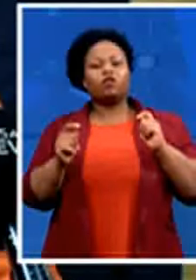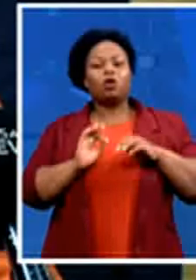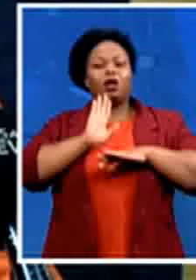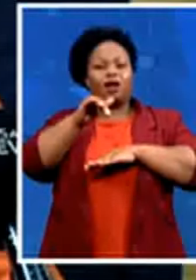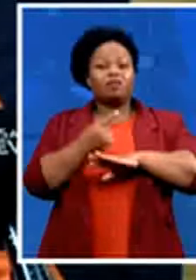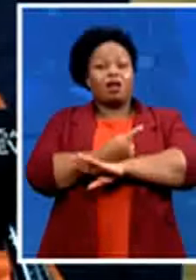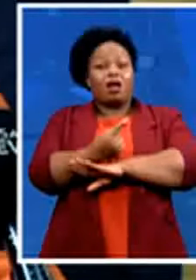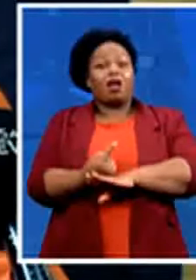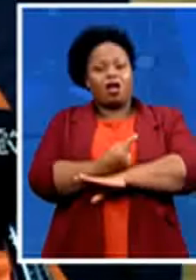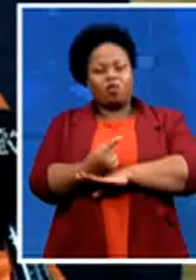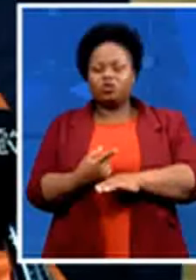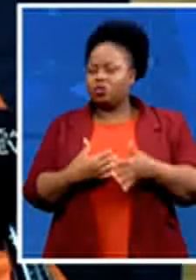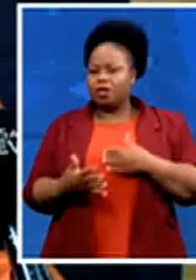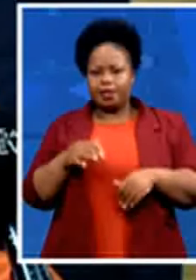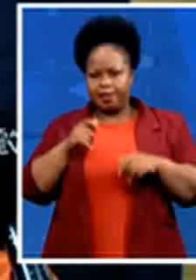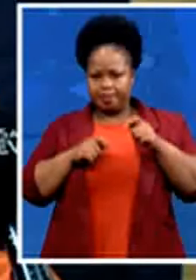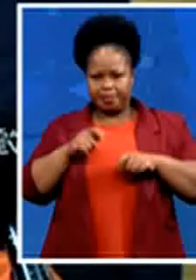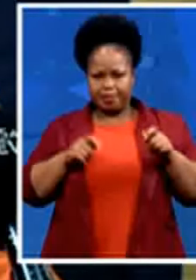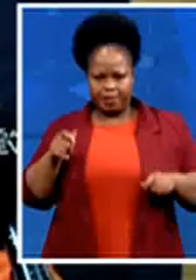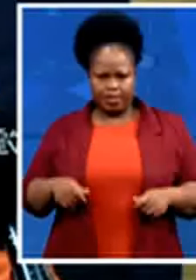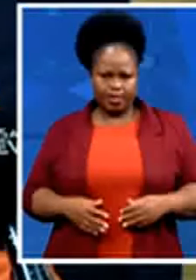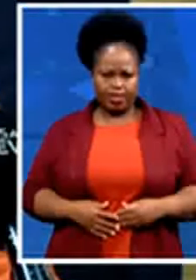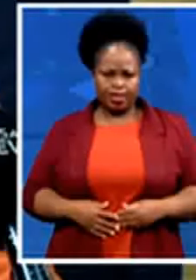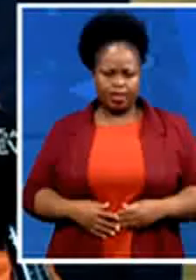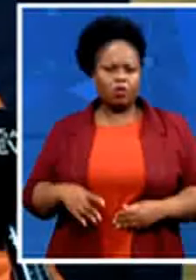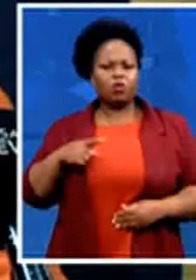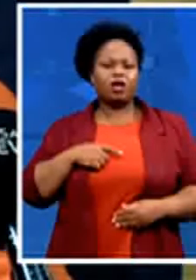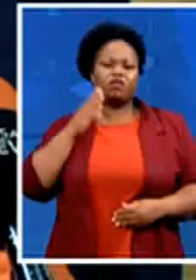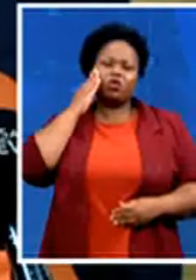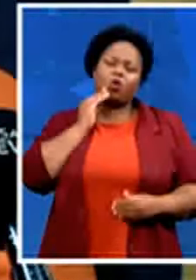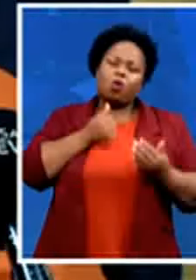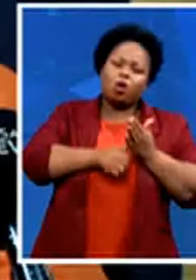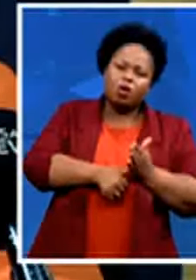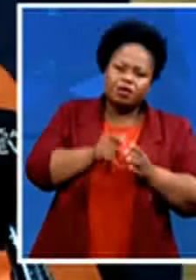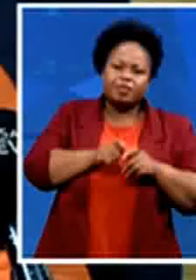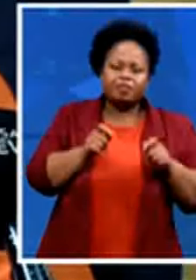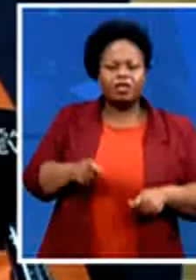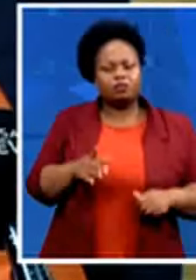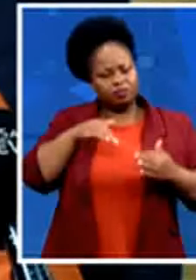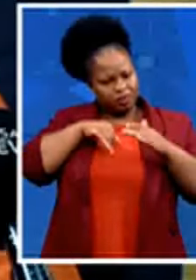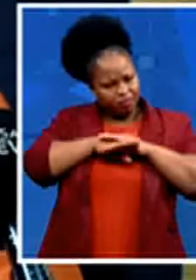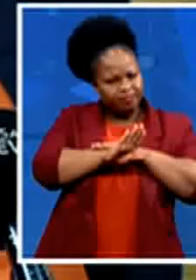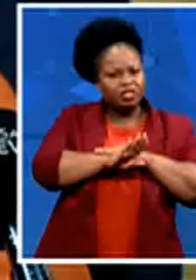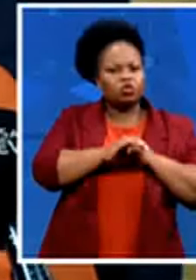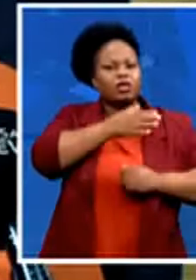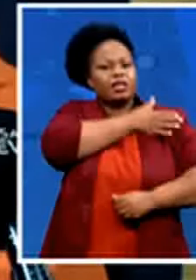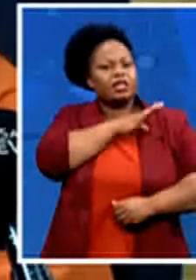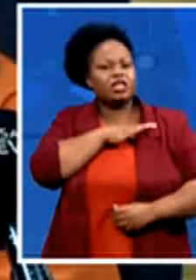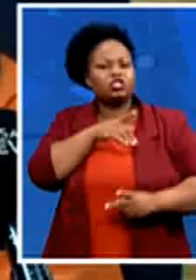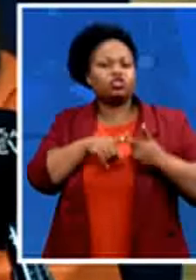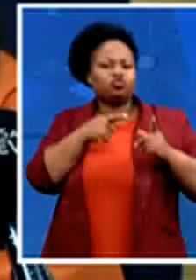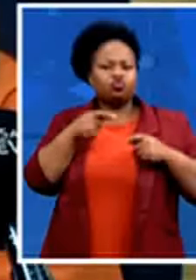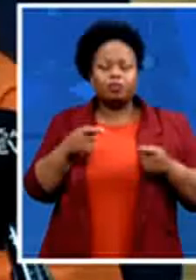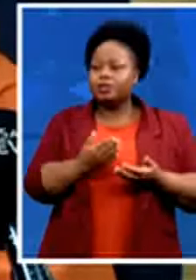this will enable pensioners to have access to clinics and shops or even job seekers to